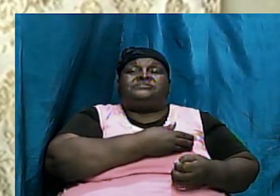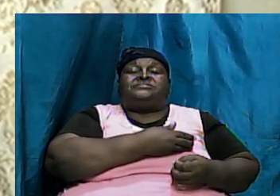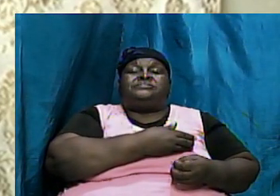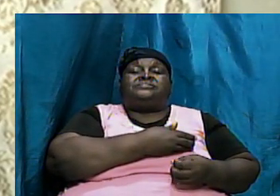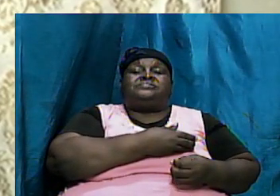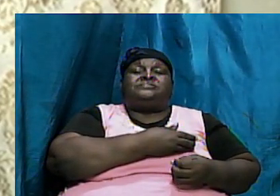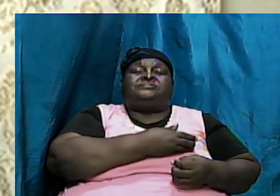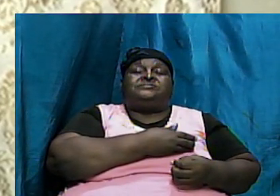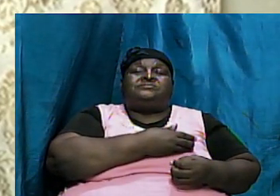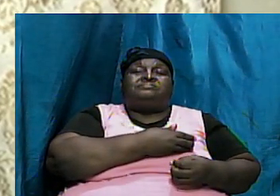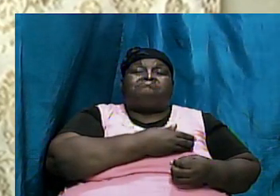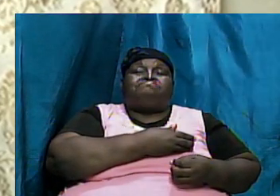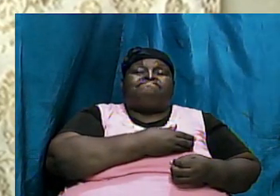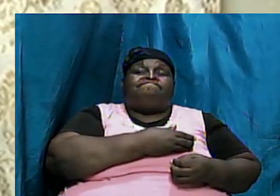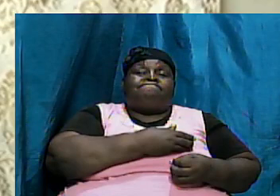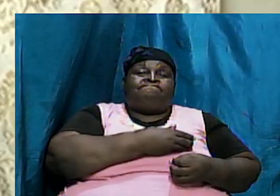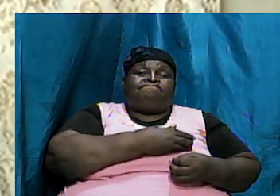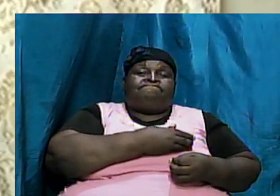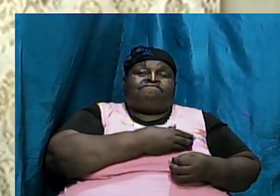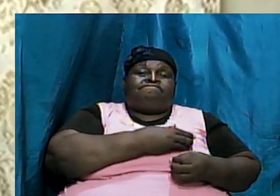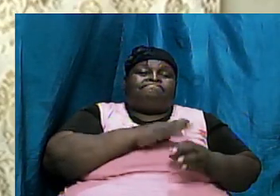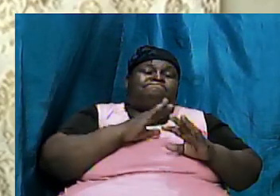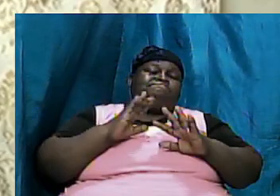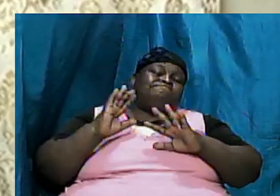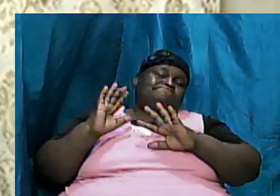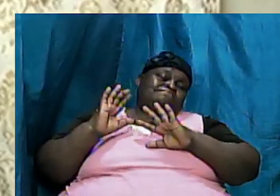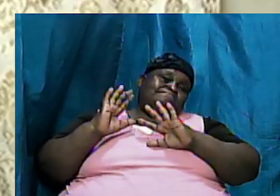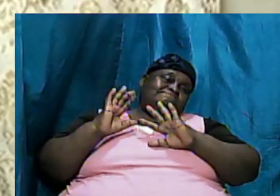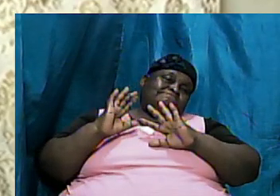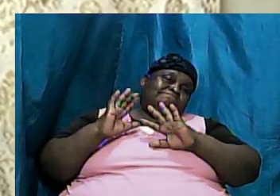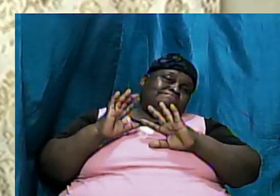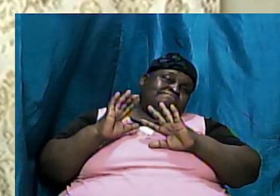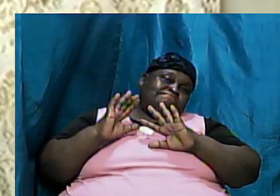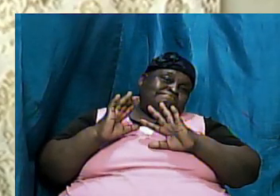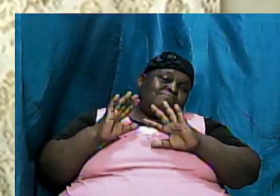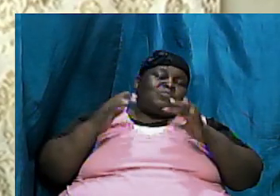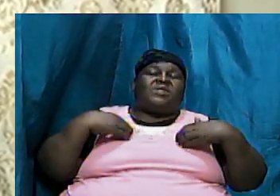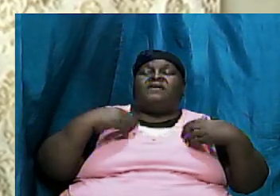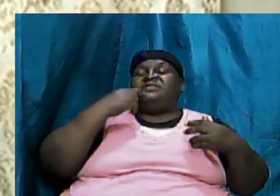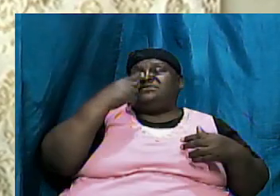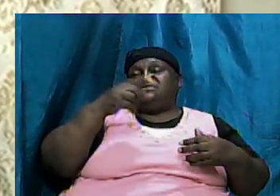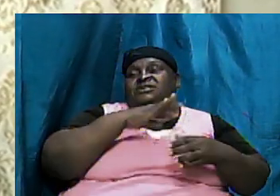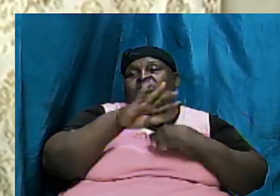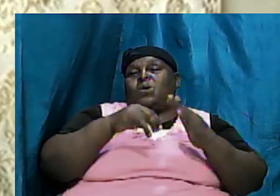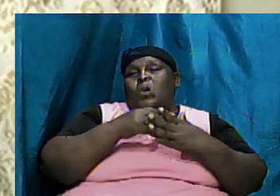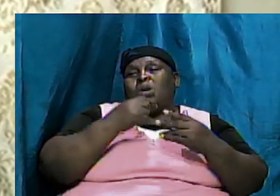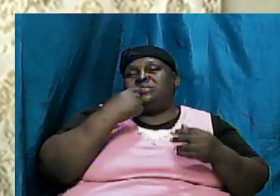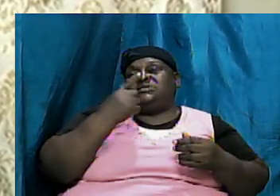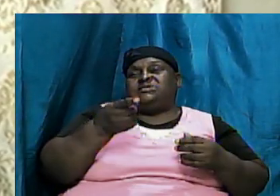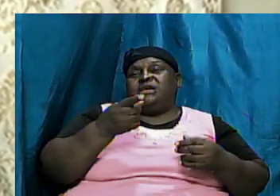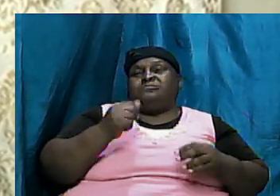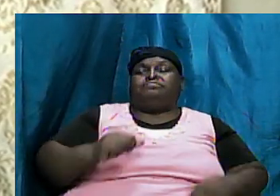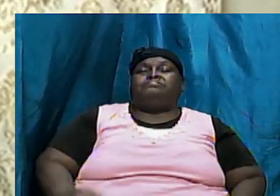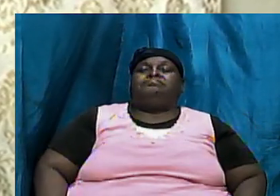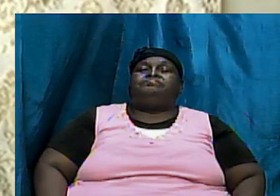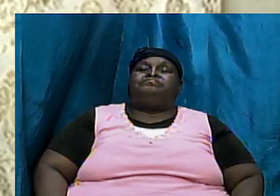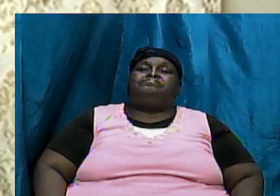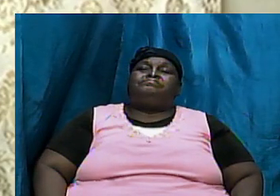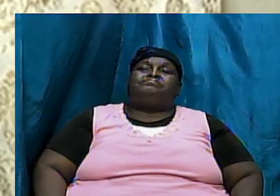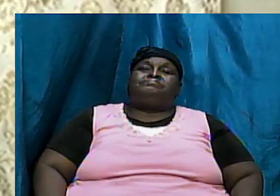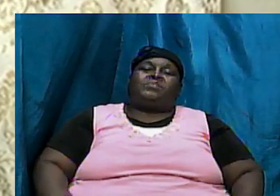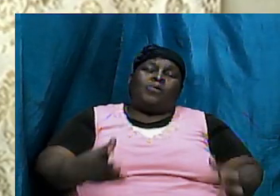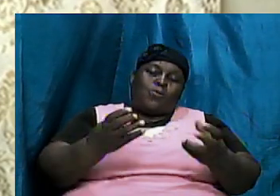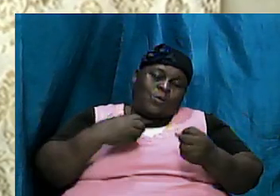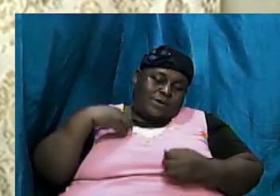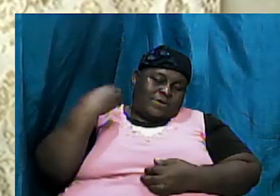pull back a little bit because having said all that I have said so far I want us to